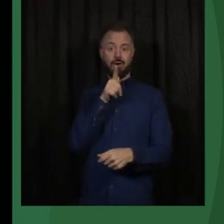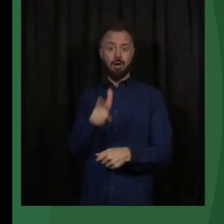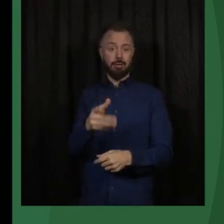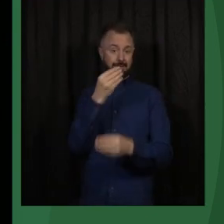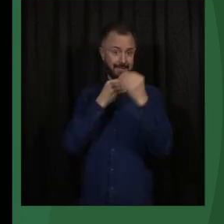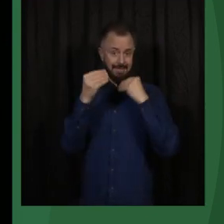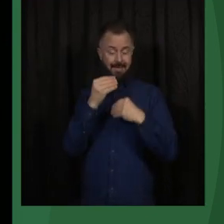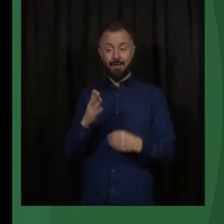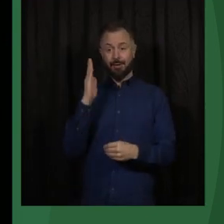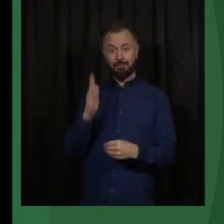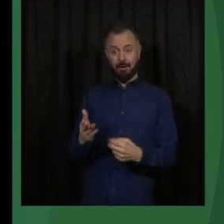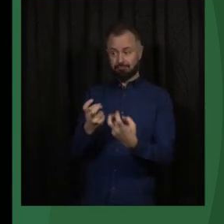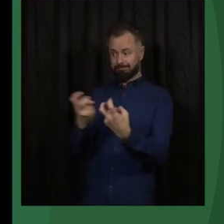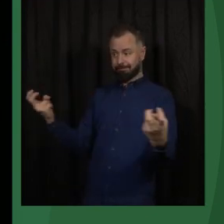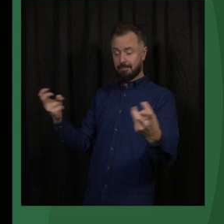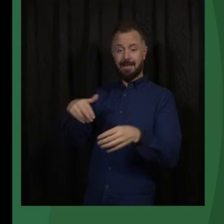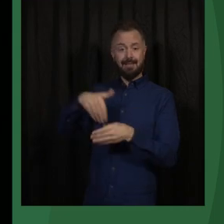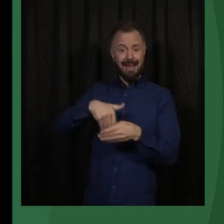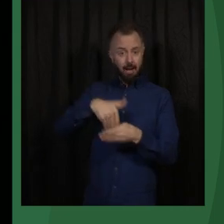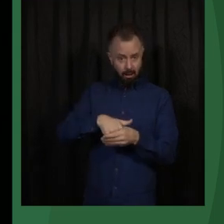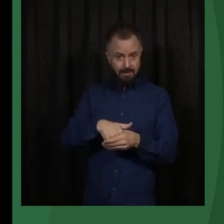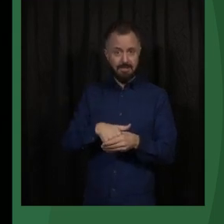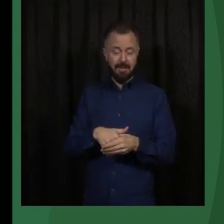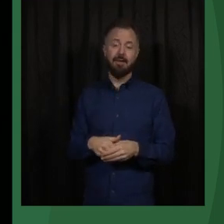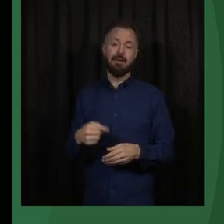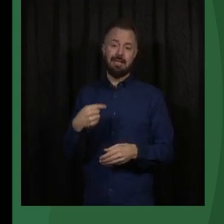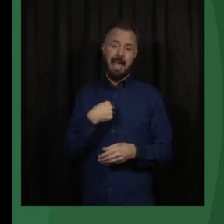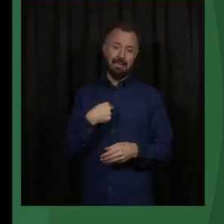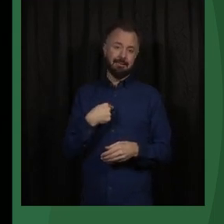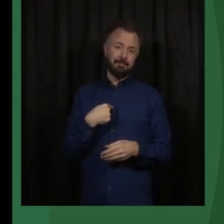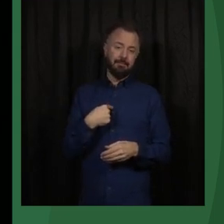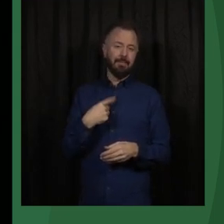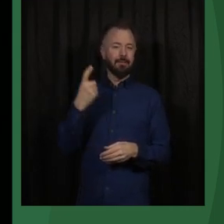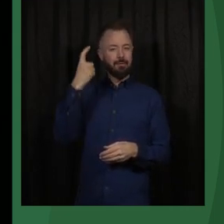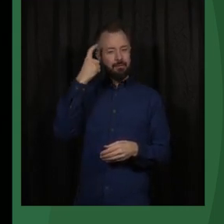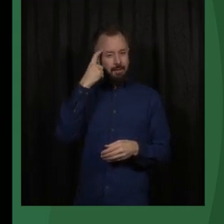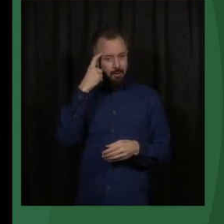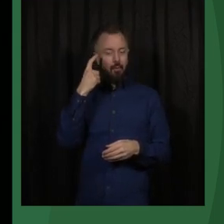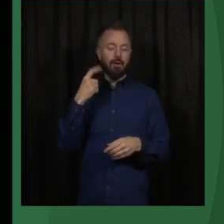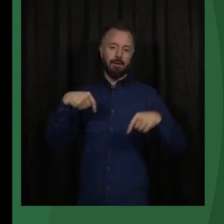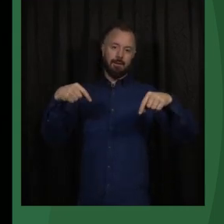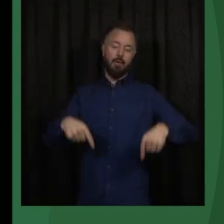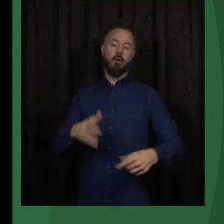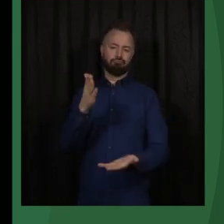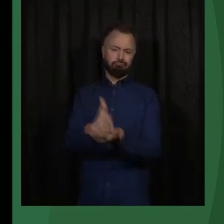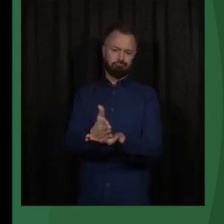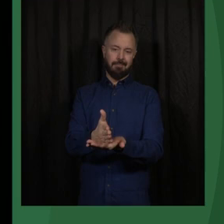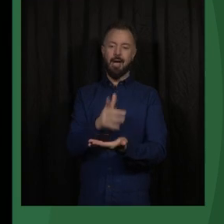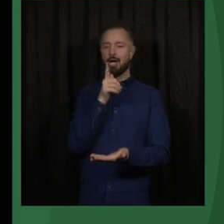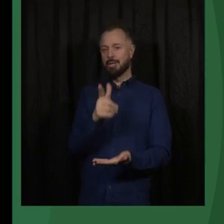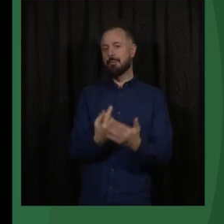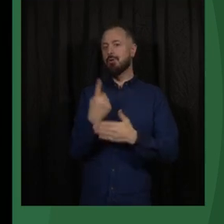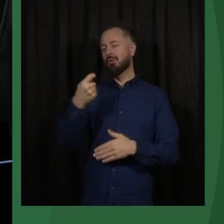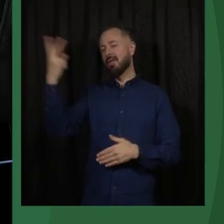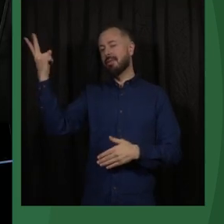Thank you very much for your participation, and I think we're now moving to lunch. Maybe someone else will